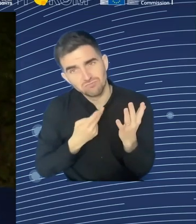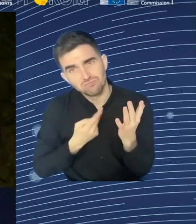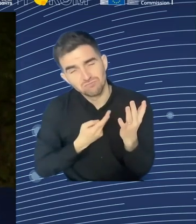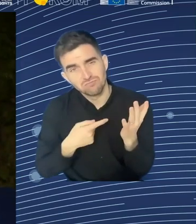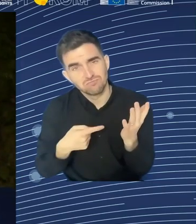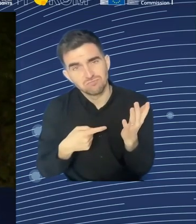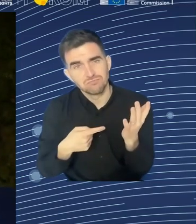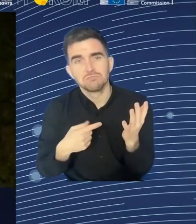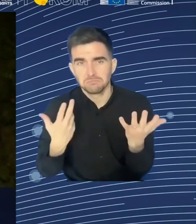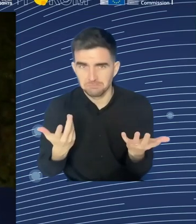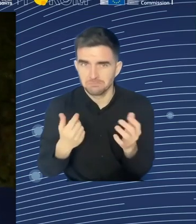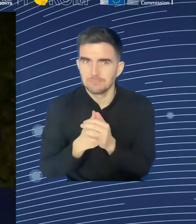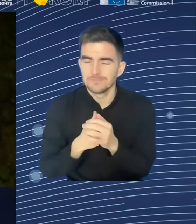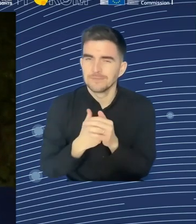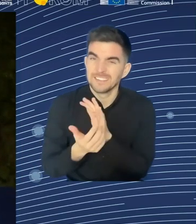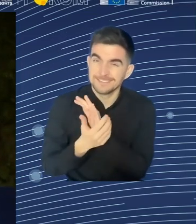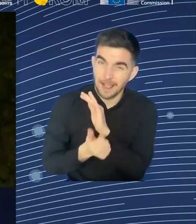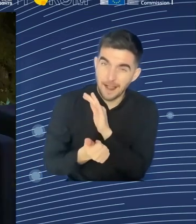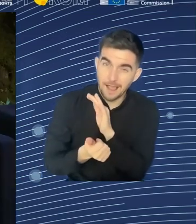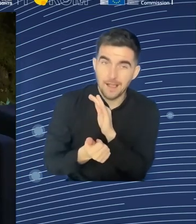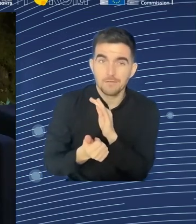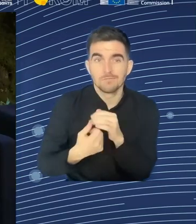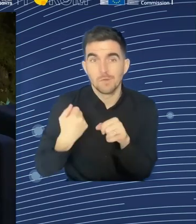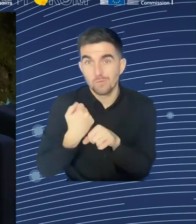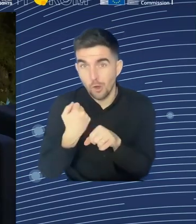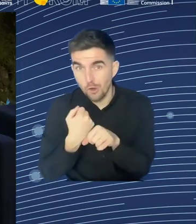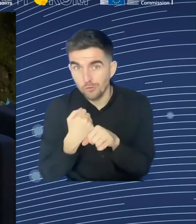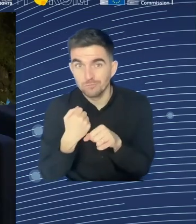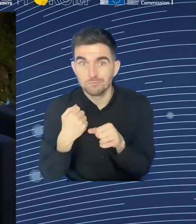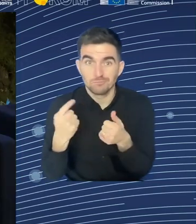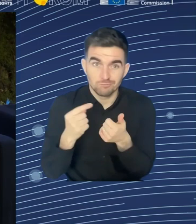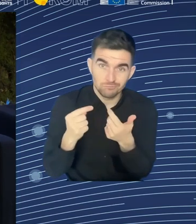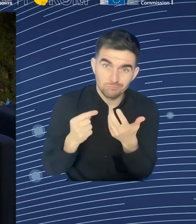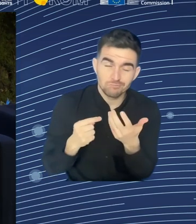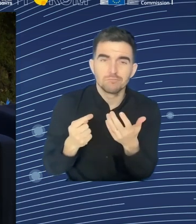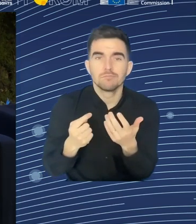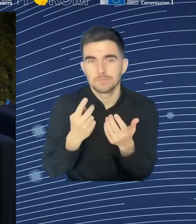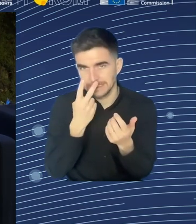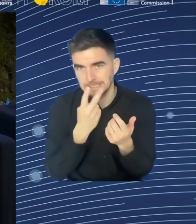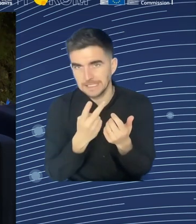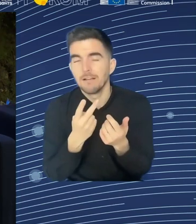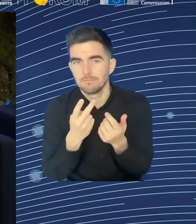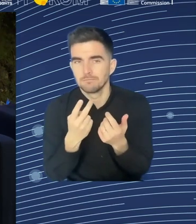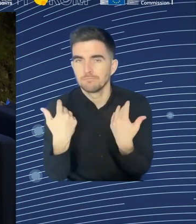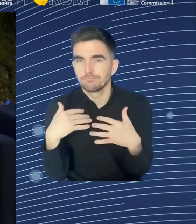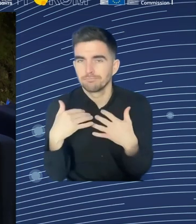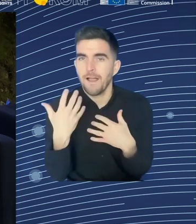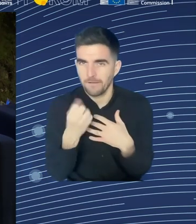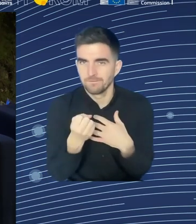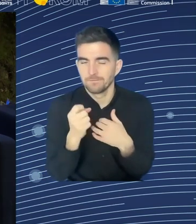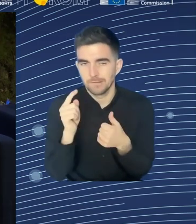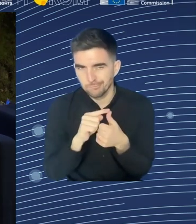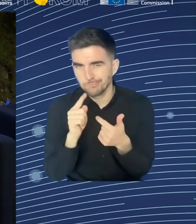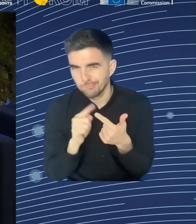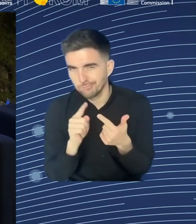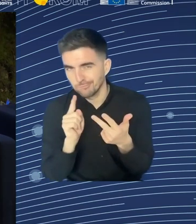all of you have said that. For me, skills is the most important thing. I mean, the two tantricians